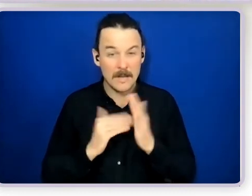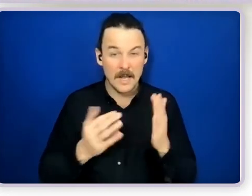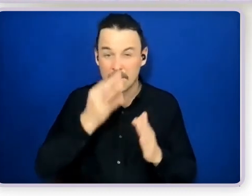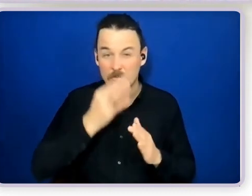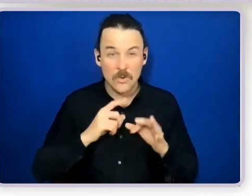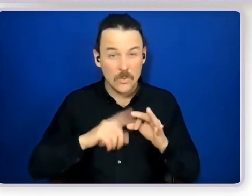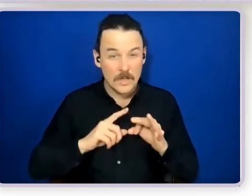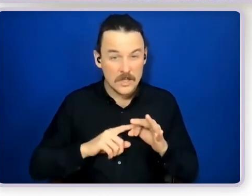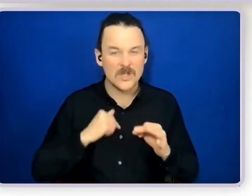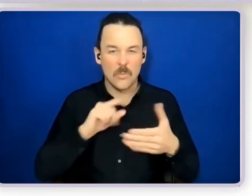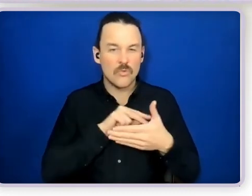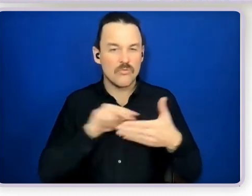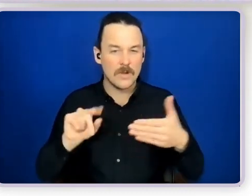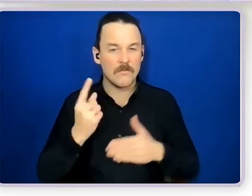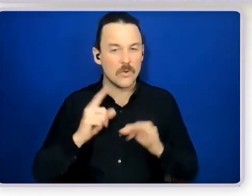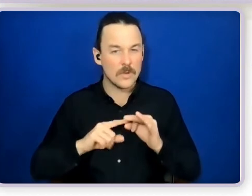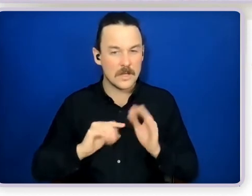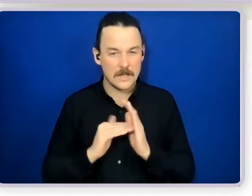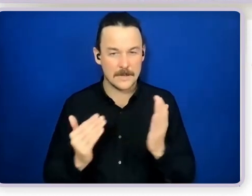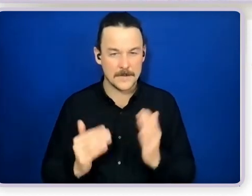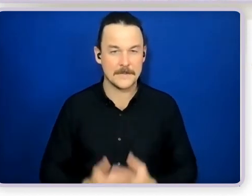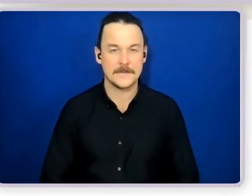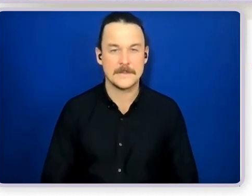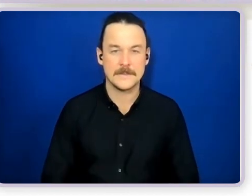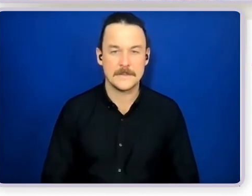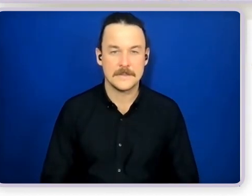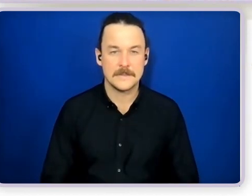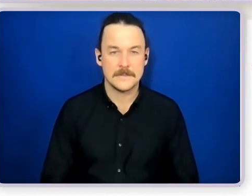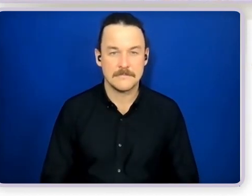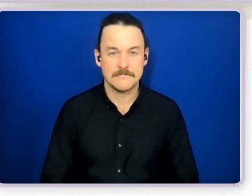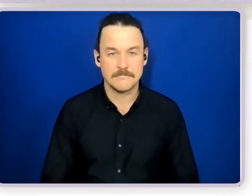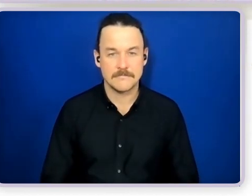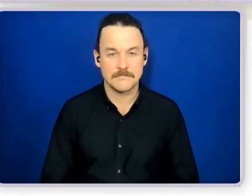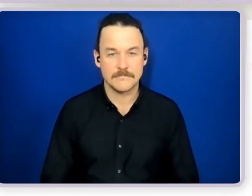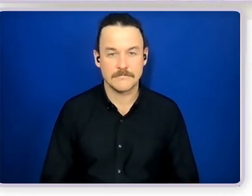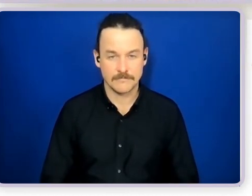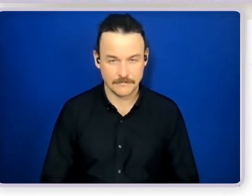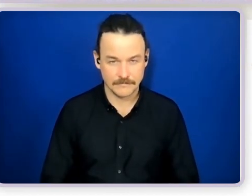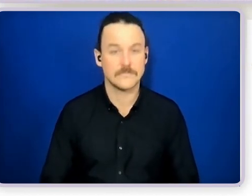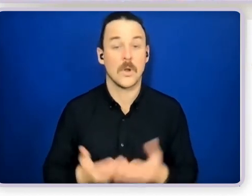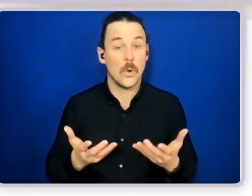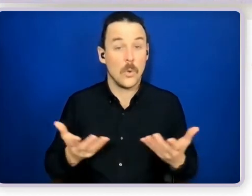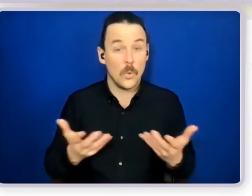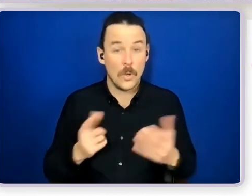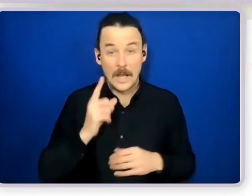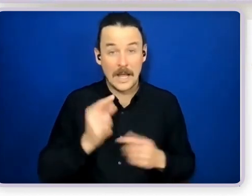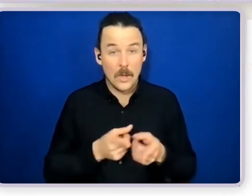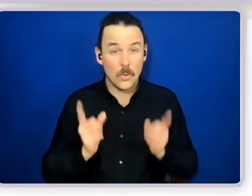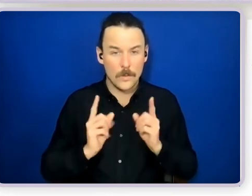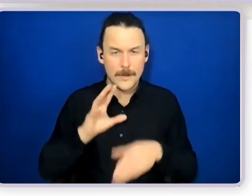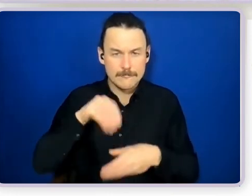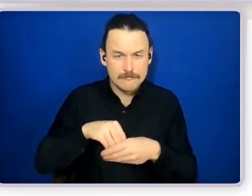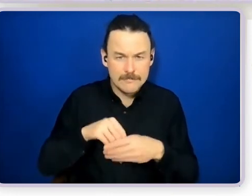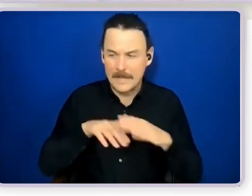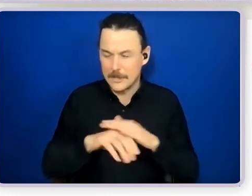where can we participate in facilitated training this